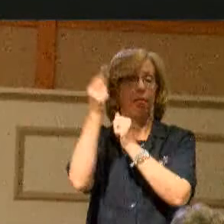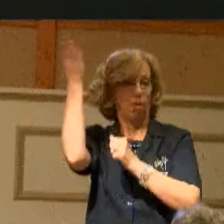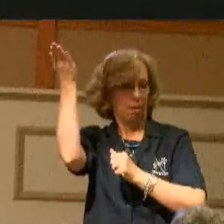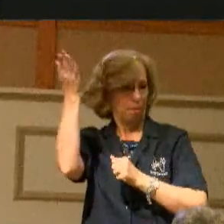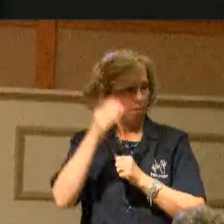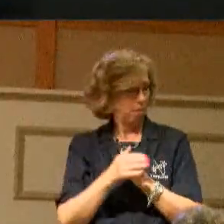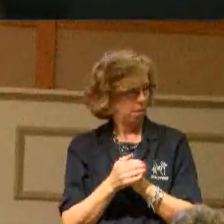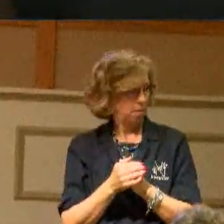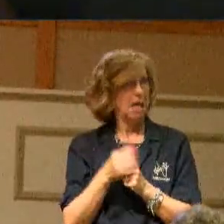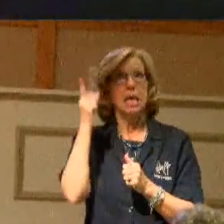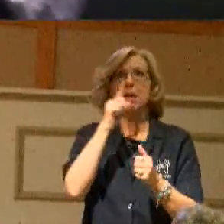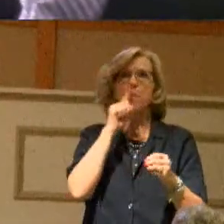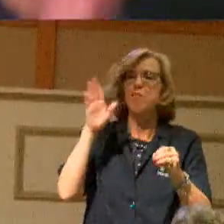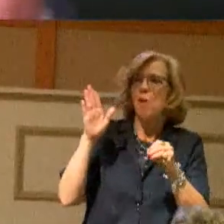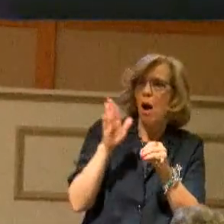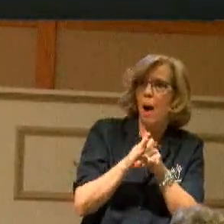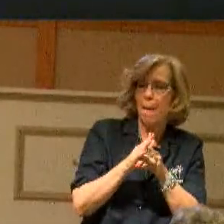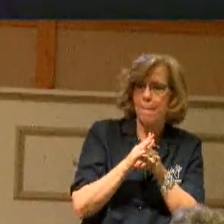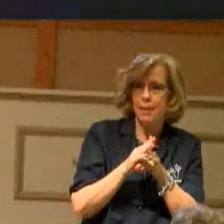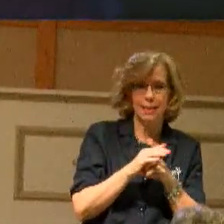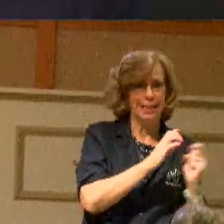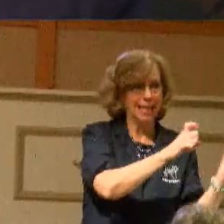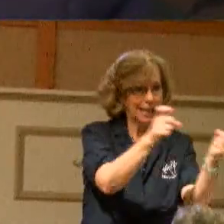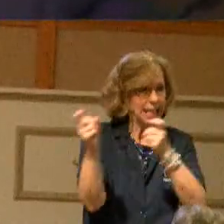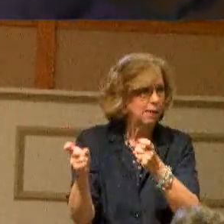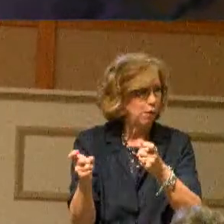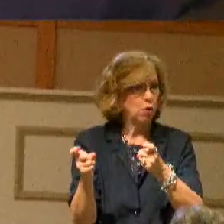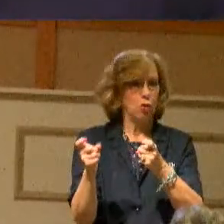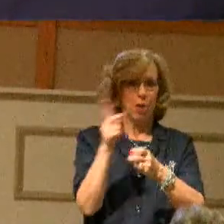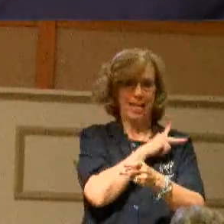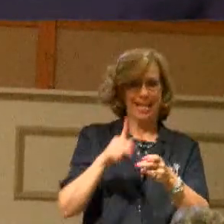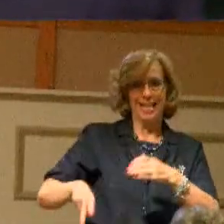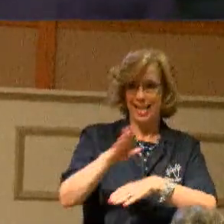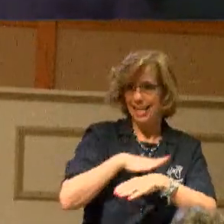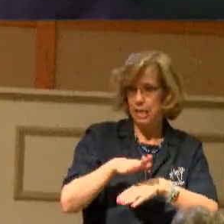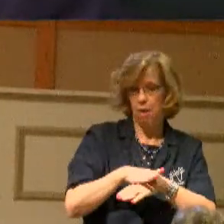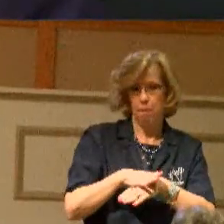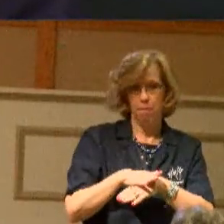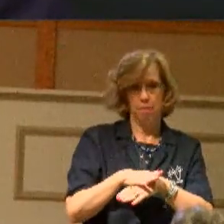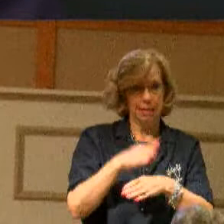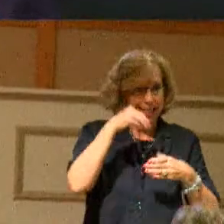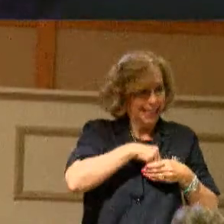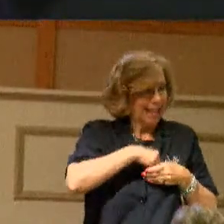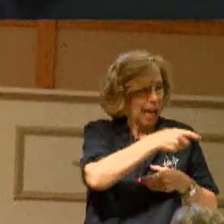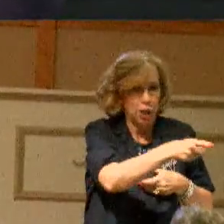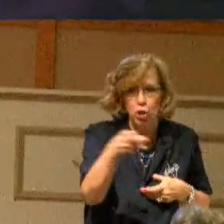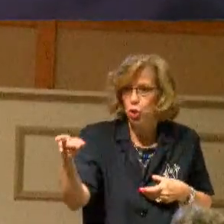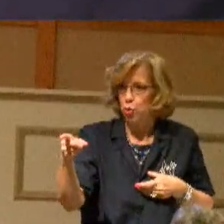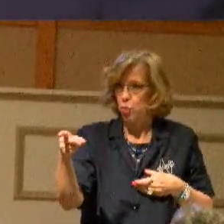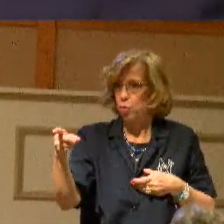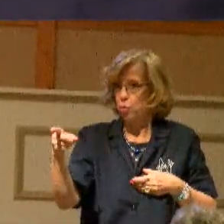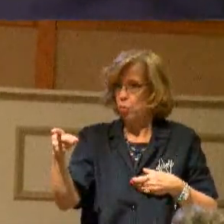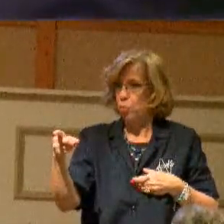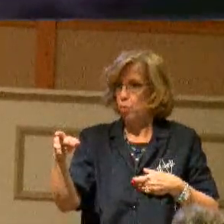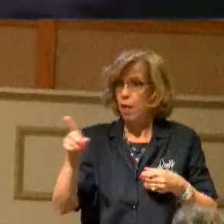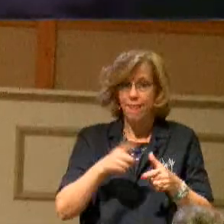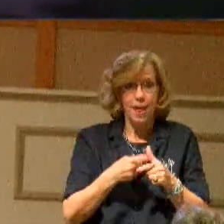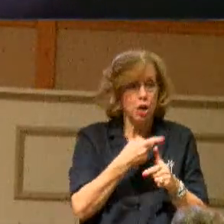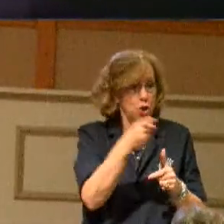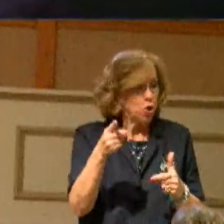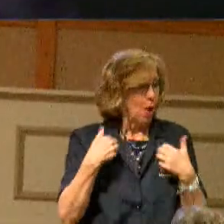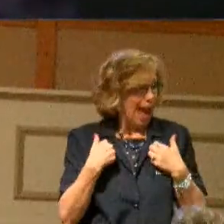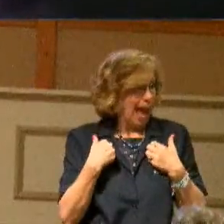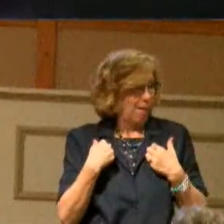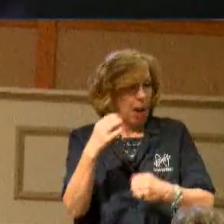promised that He will give you His kingdom within you. Therefore, you have the power